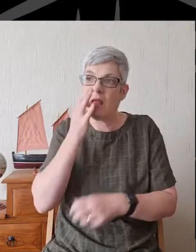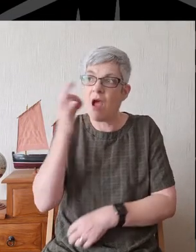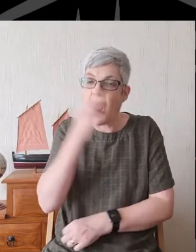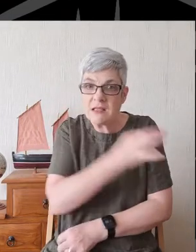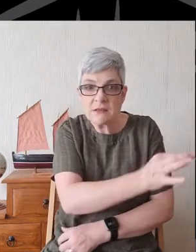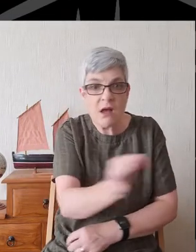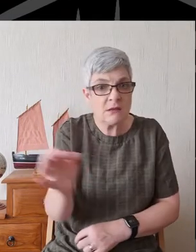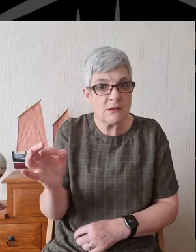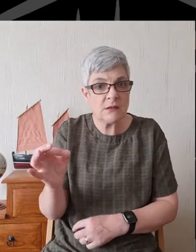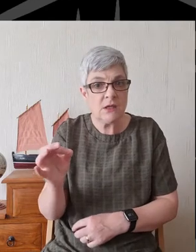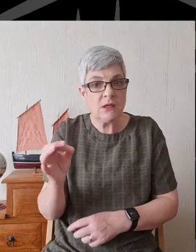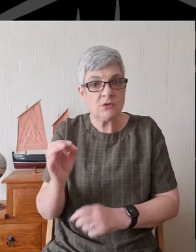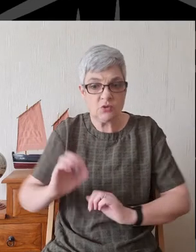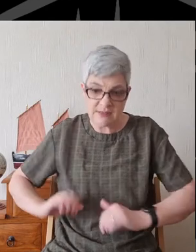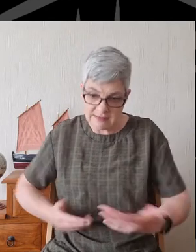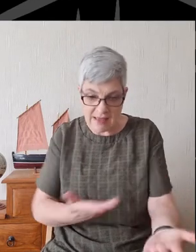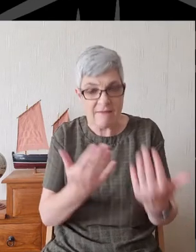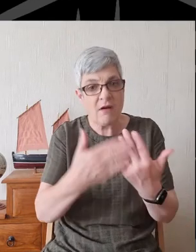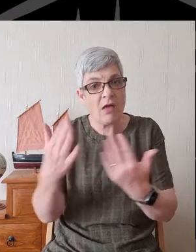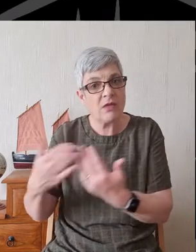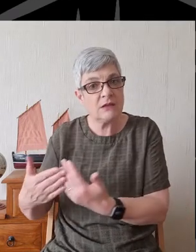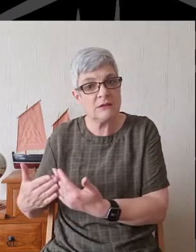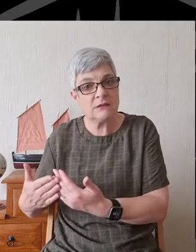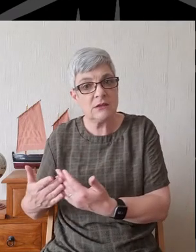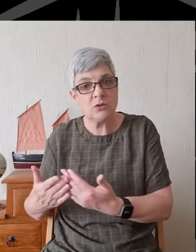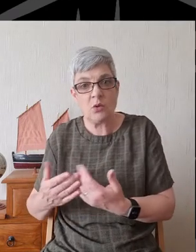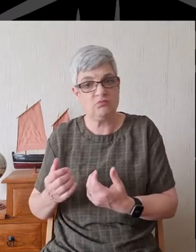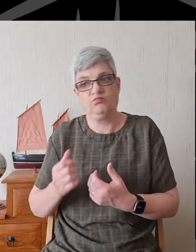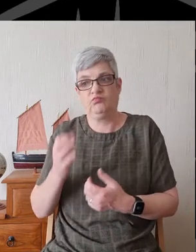humbly and not just get together with our own mates,